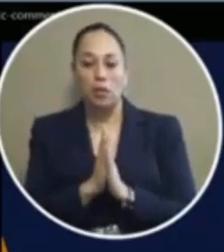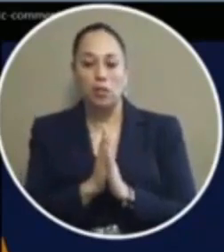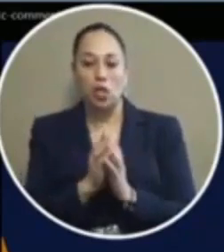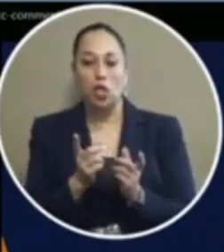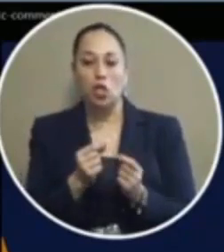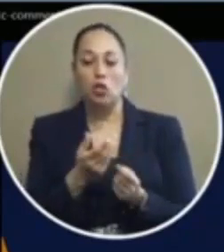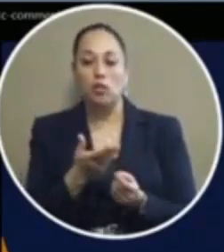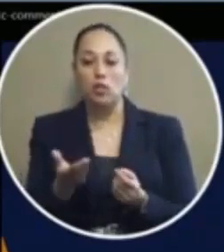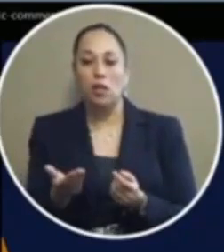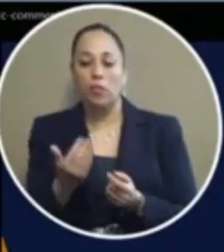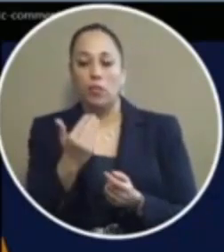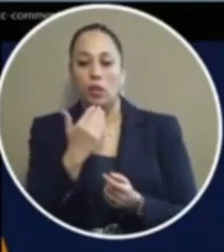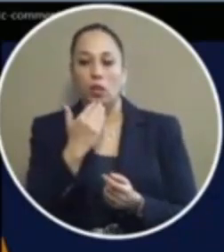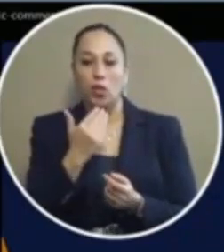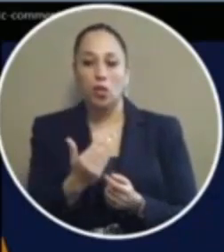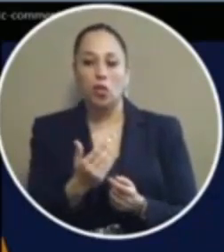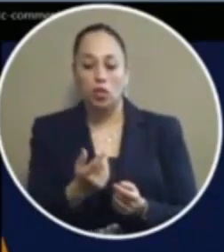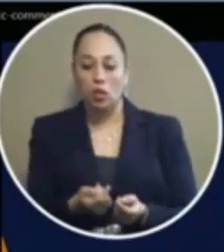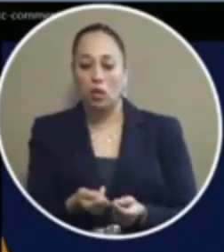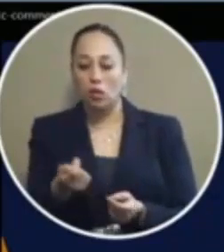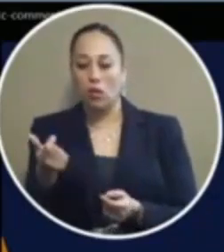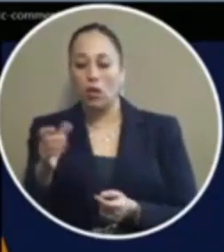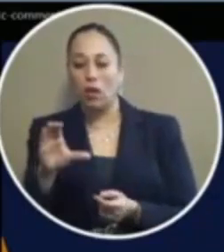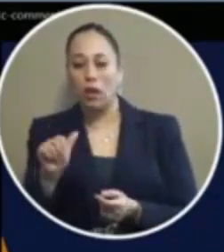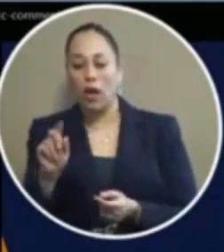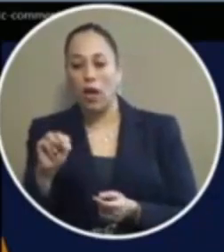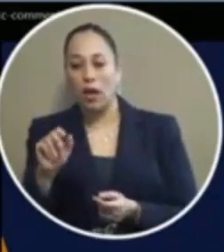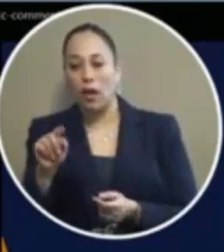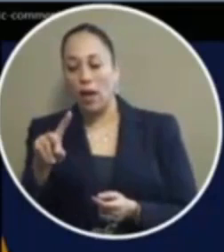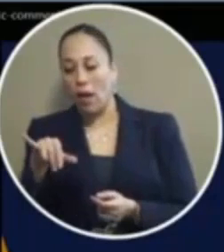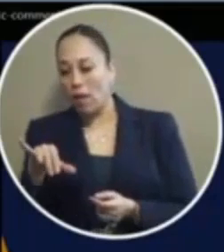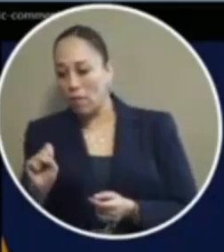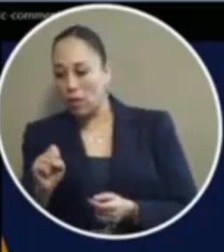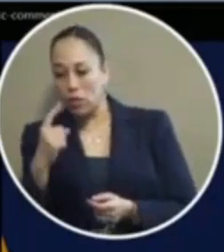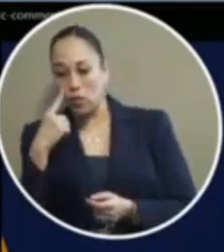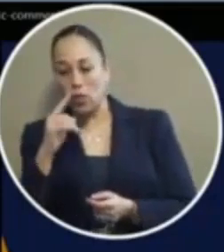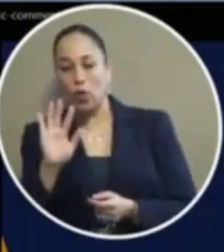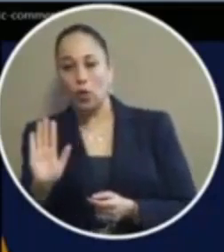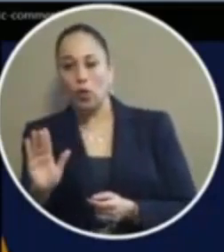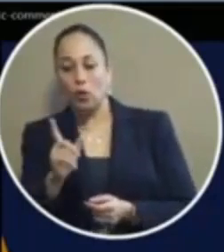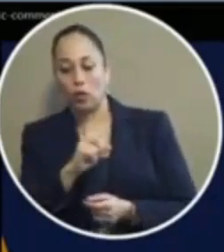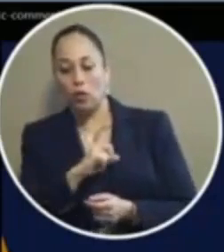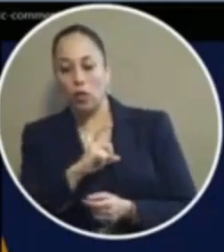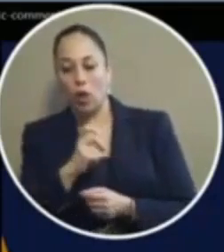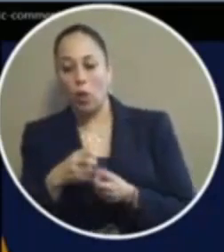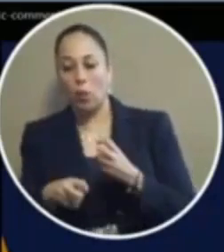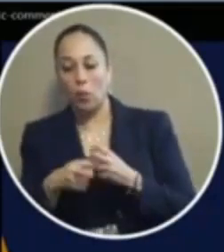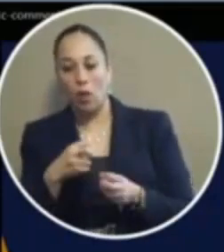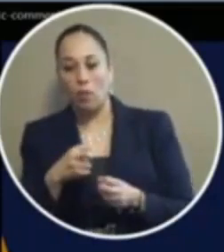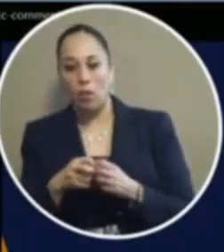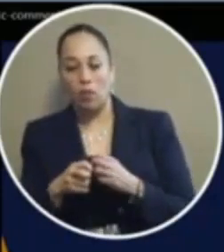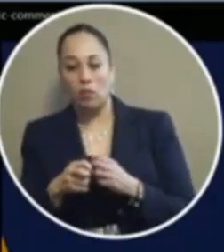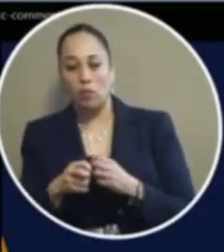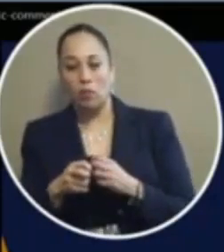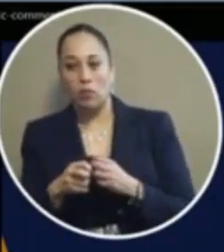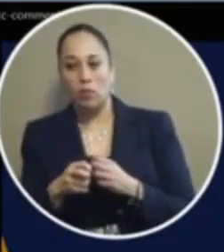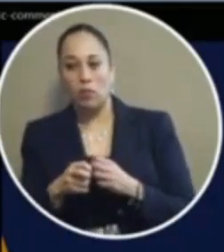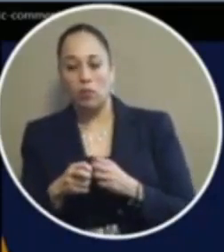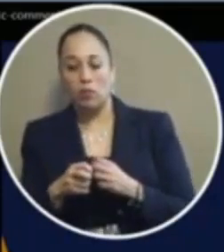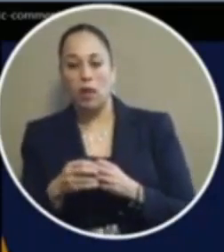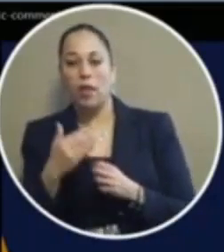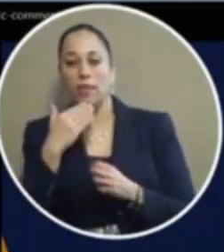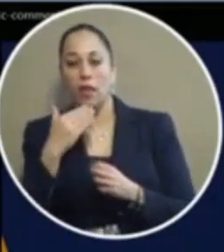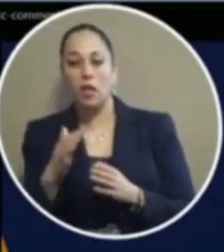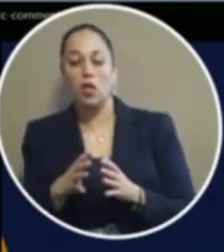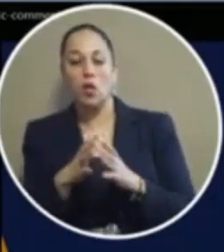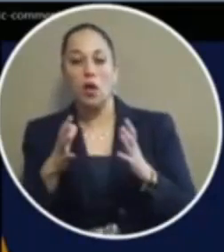good and remove cannabis from your law enforcement issues you have better things to do i thank